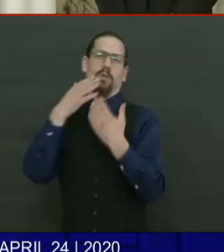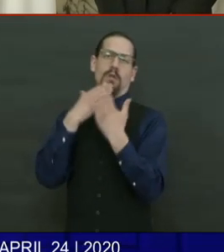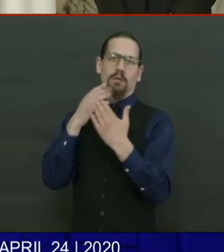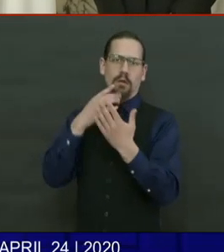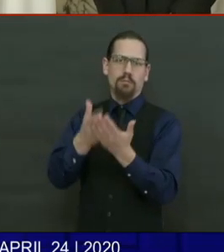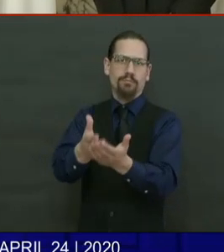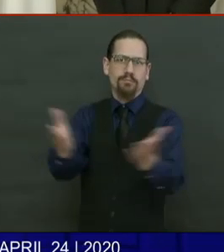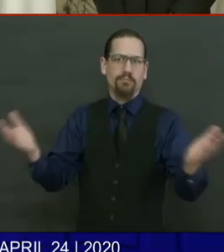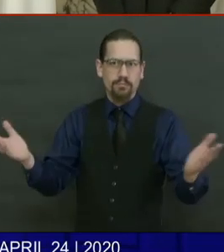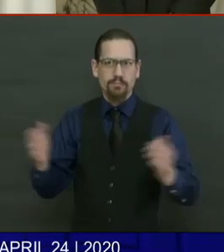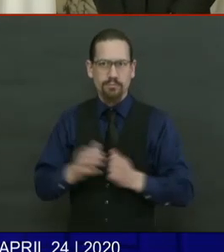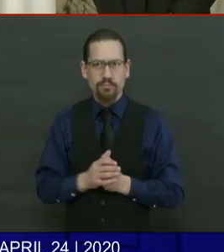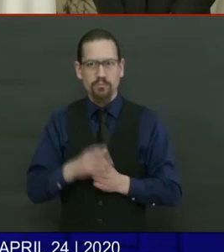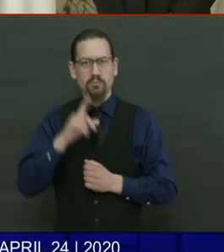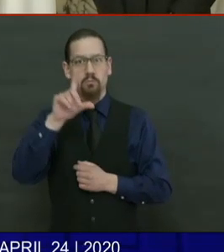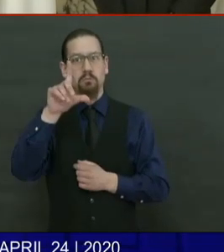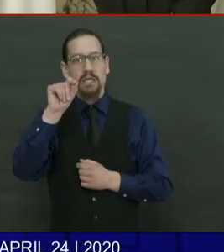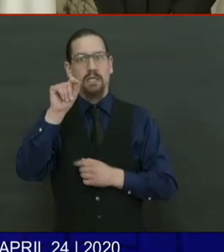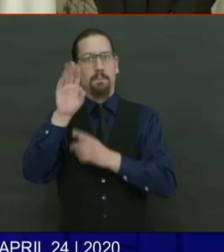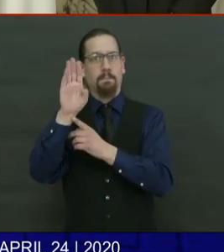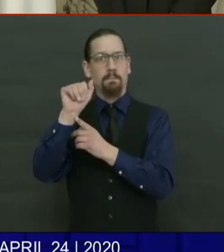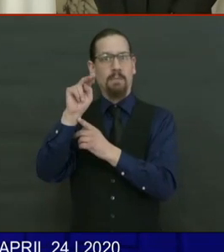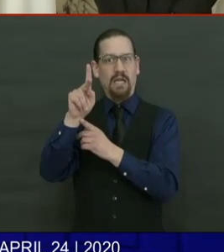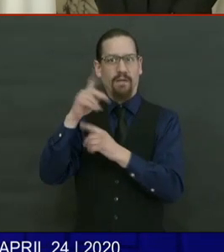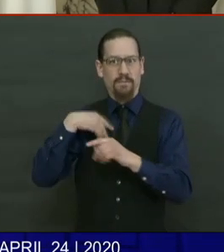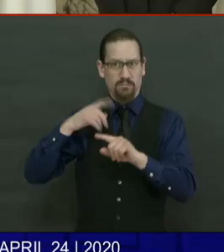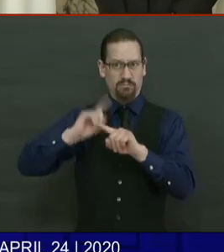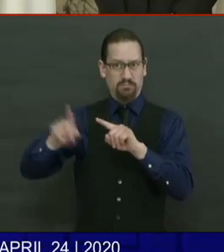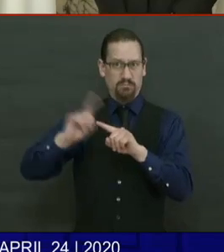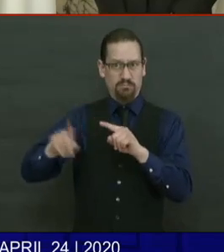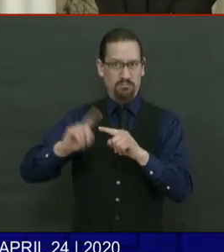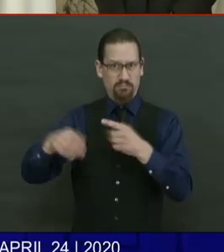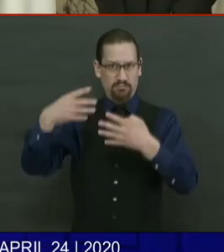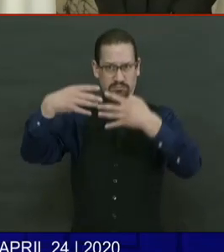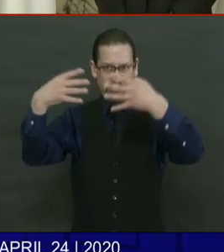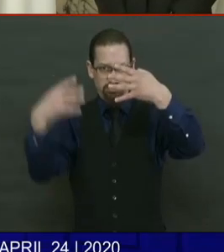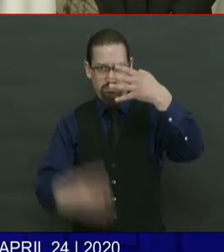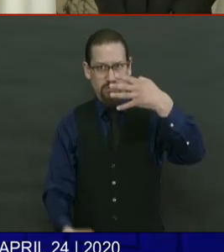will be made available today on the DBR website.